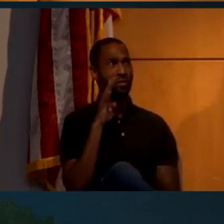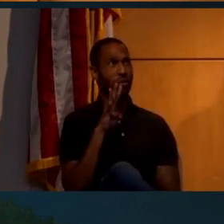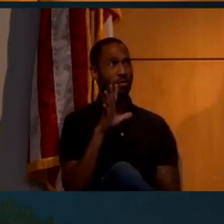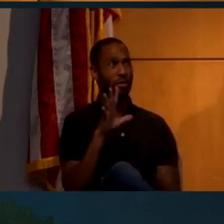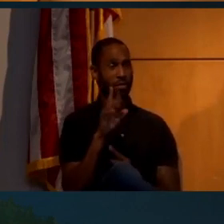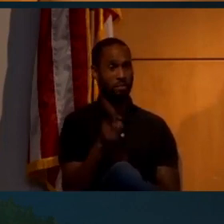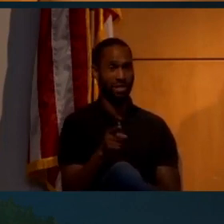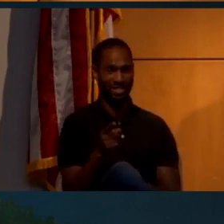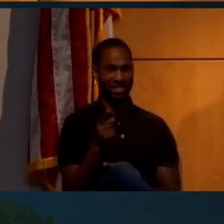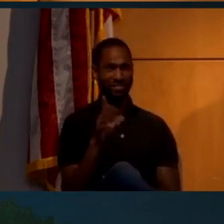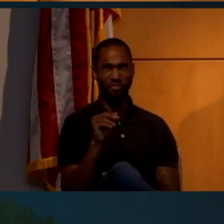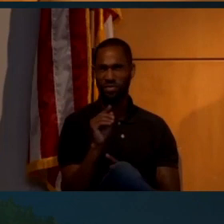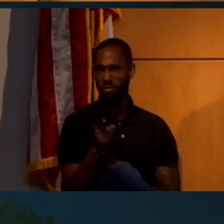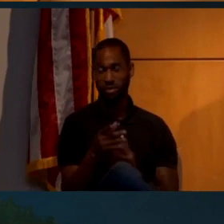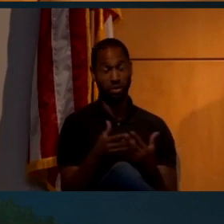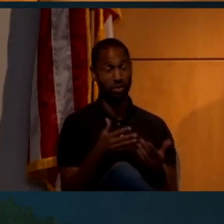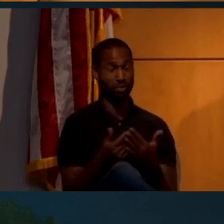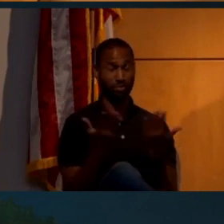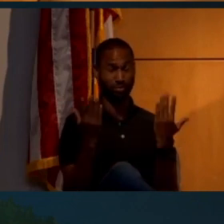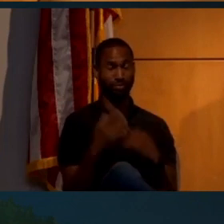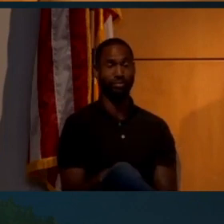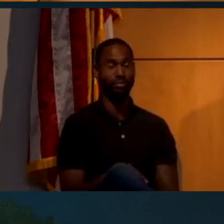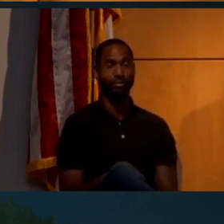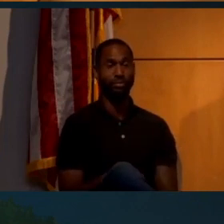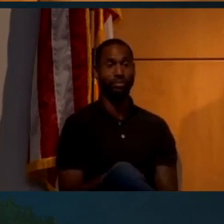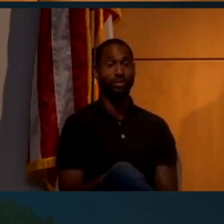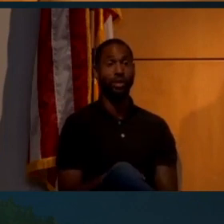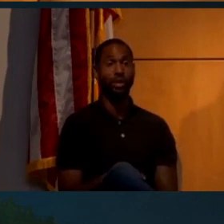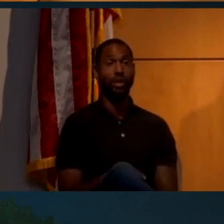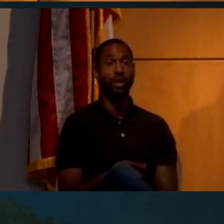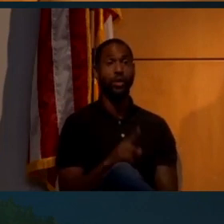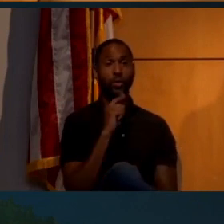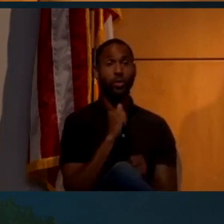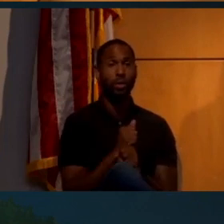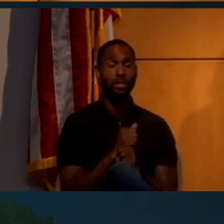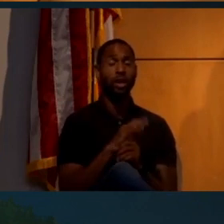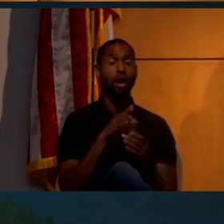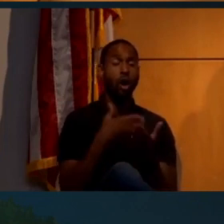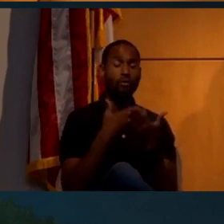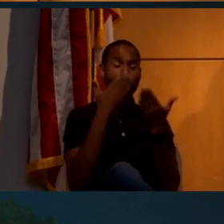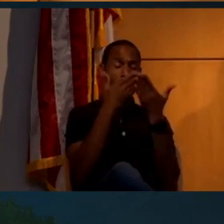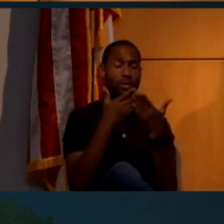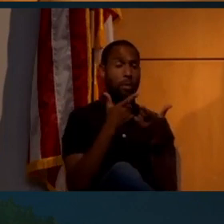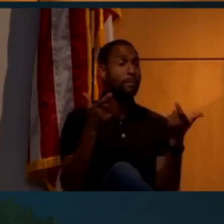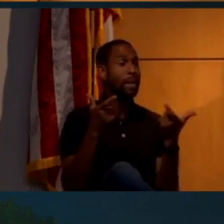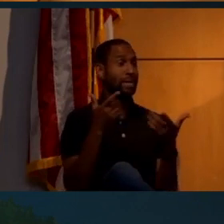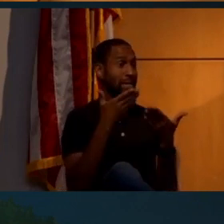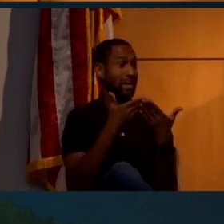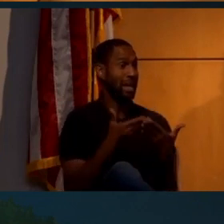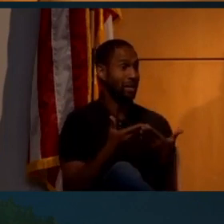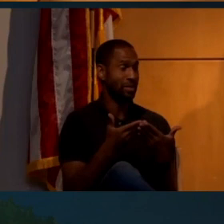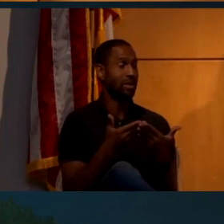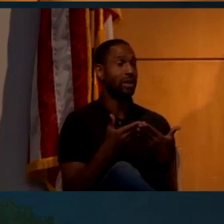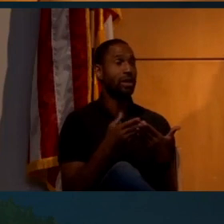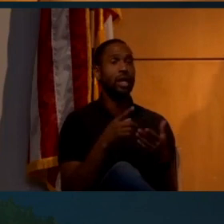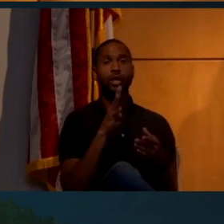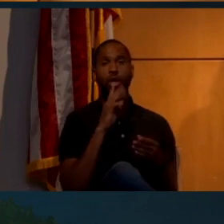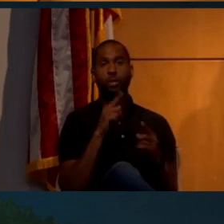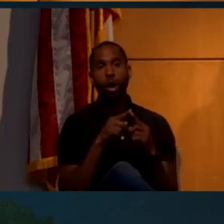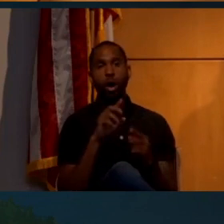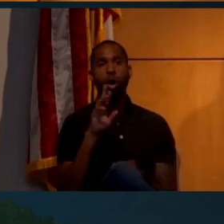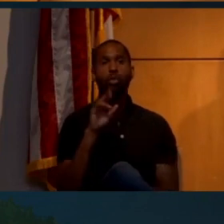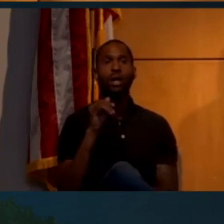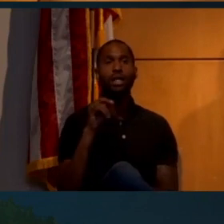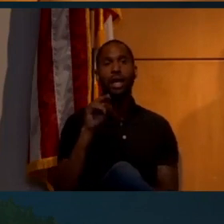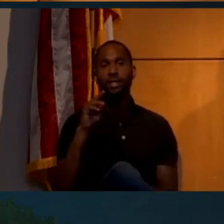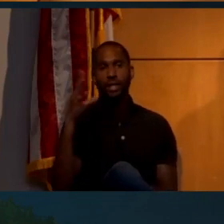minutes, 50 minutes, whatever, went into a handful of these claims. Some of the biggest claims, certainly. They talked about radiation in